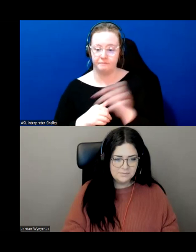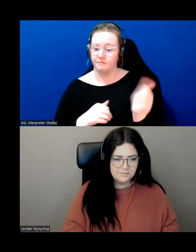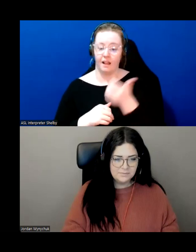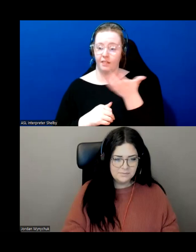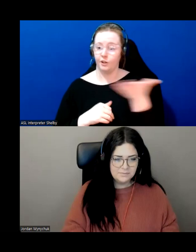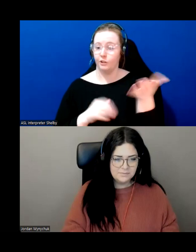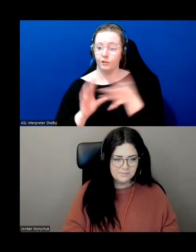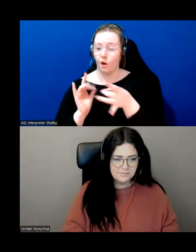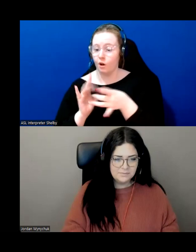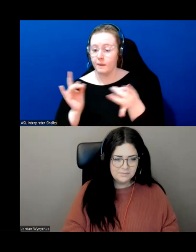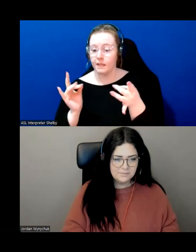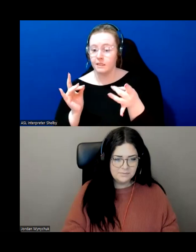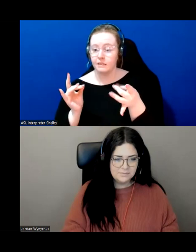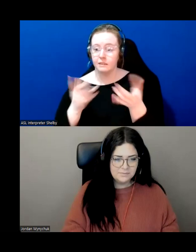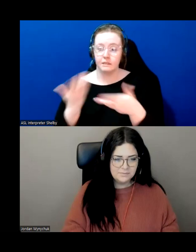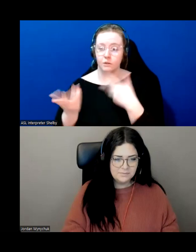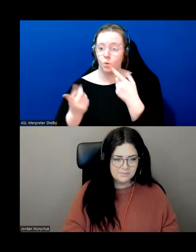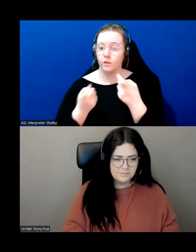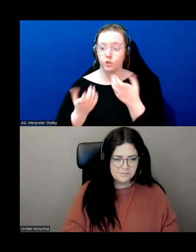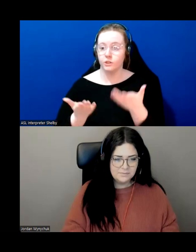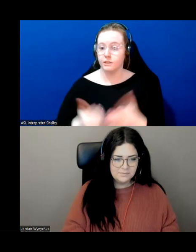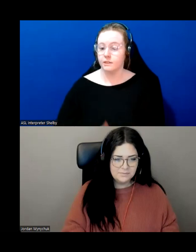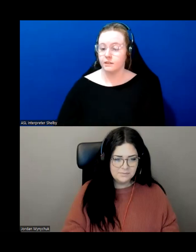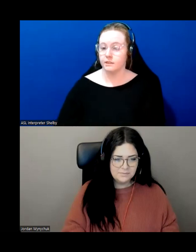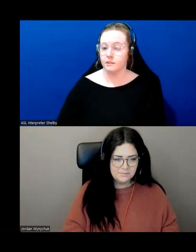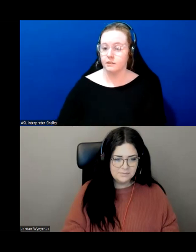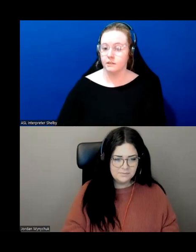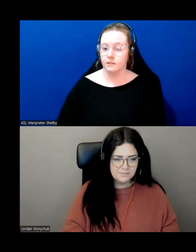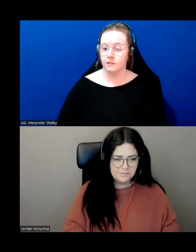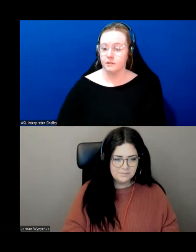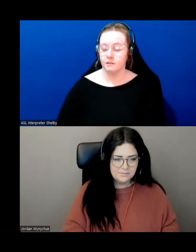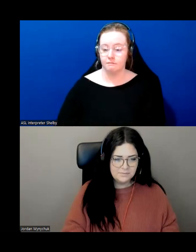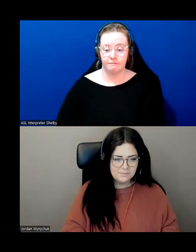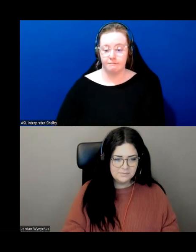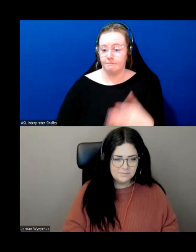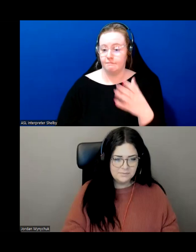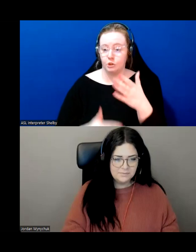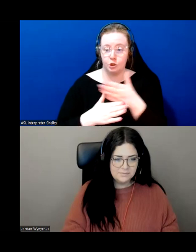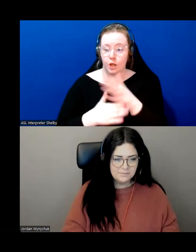have any comments that they'd like to ask questions share fall that you've had